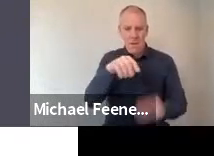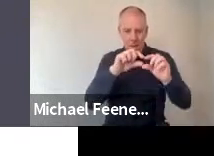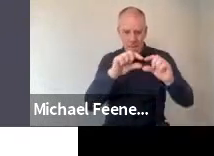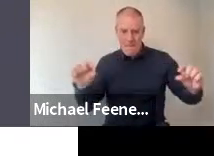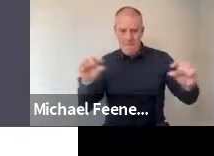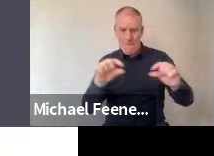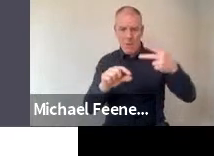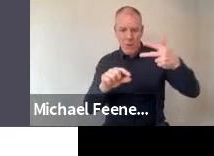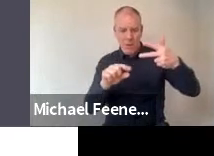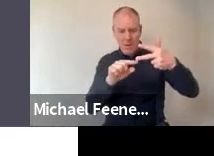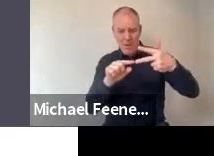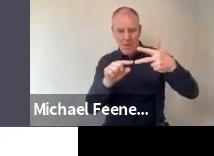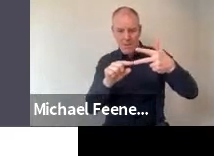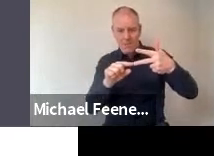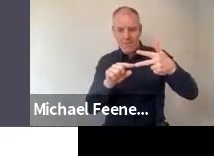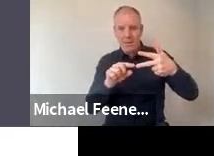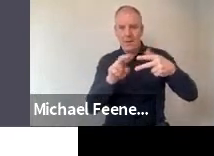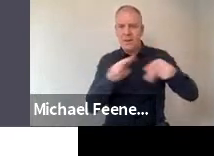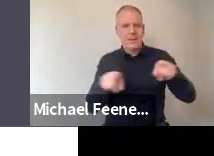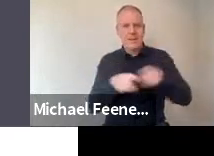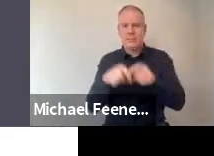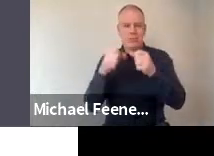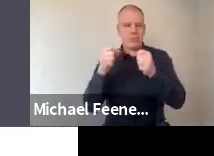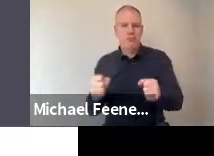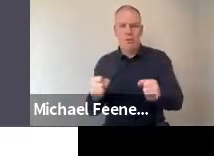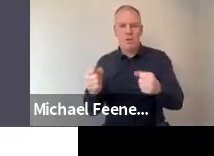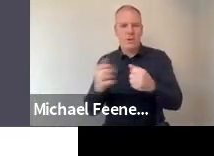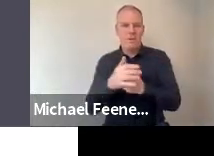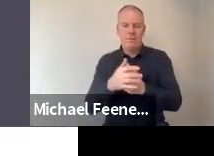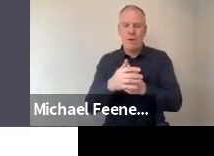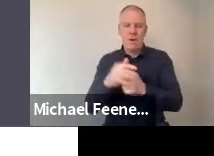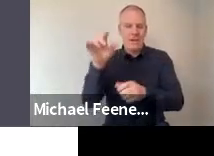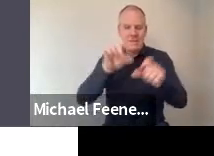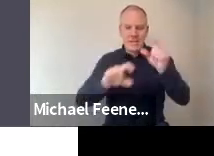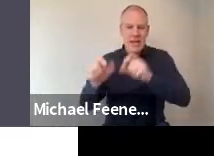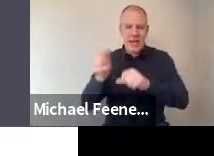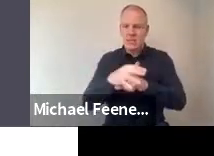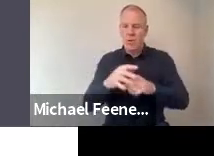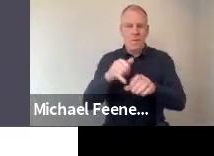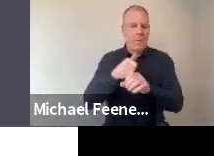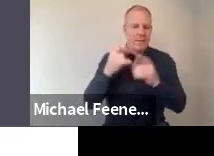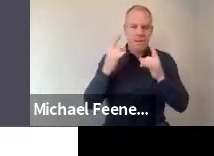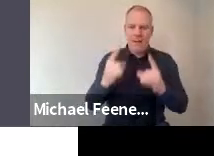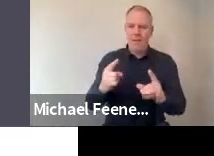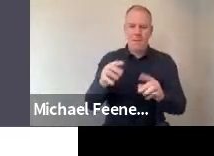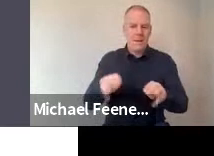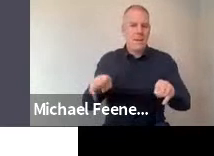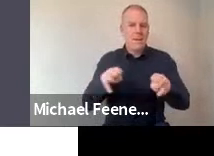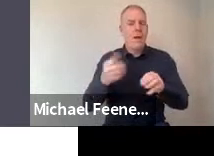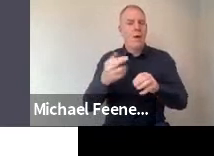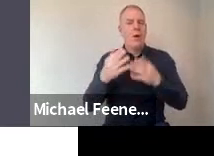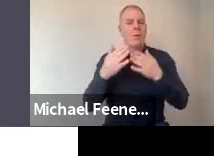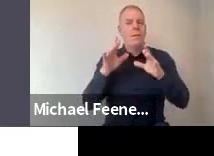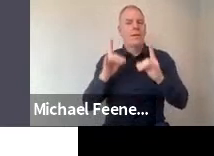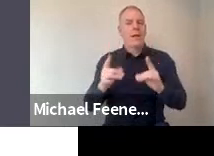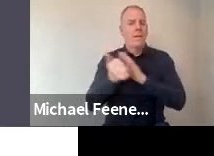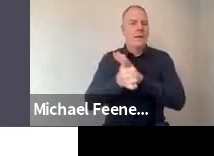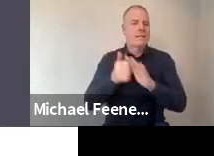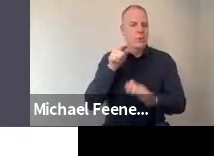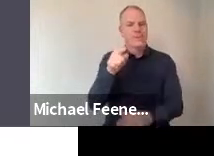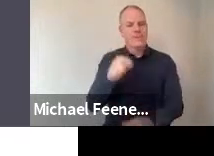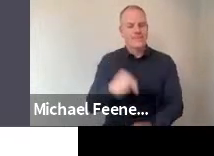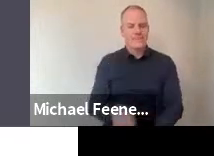as strong as the levels of trust reported for scientists, medical health professionals, and public health experts.